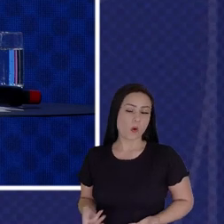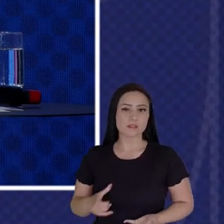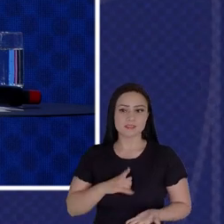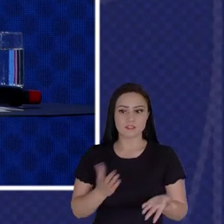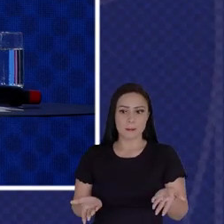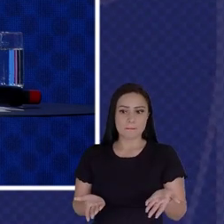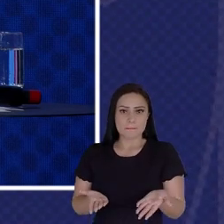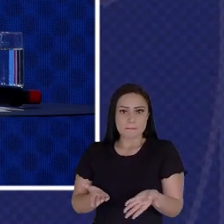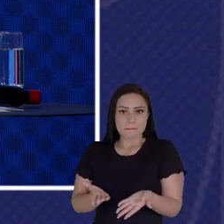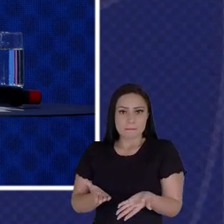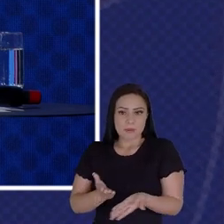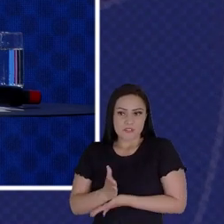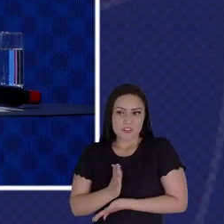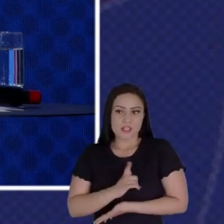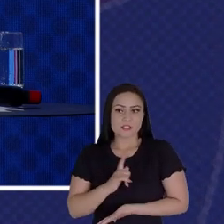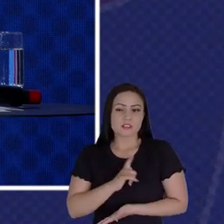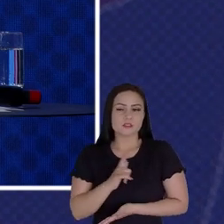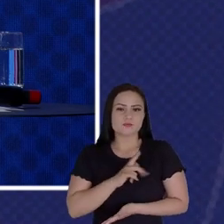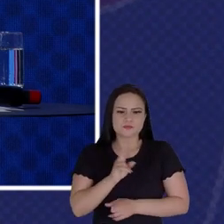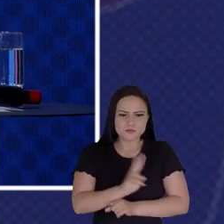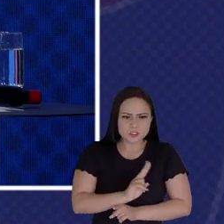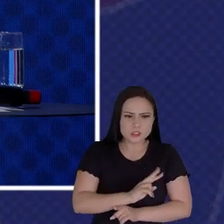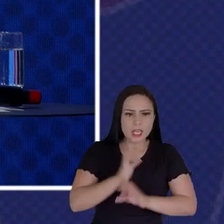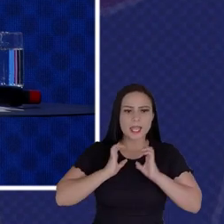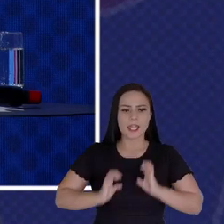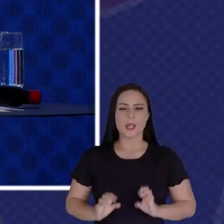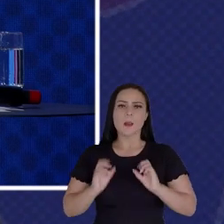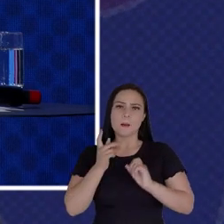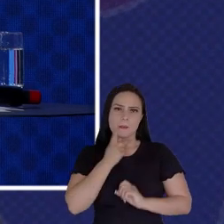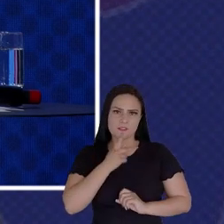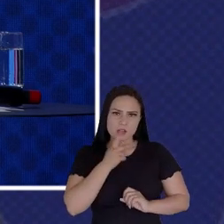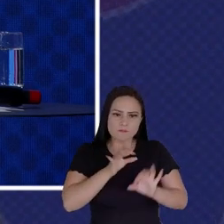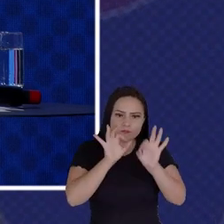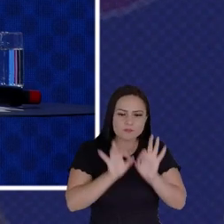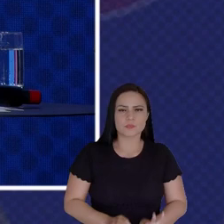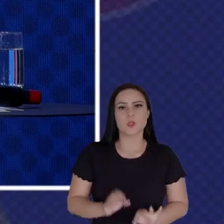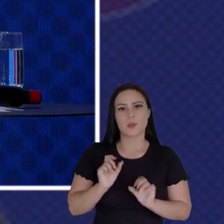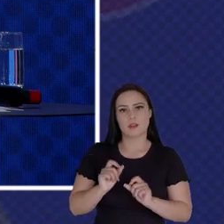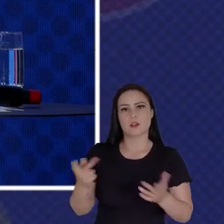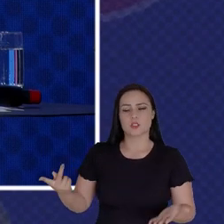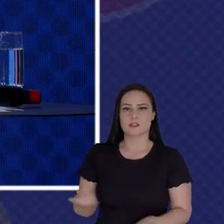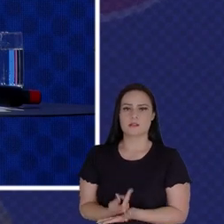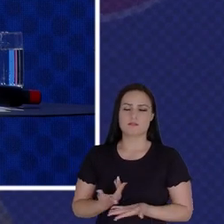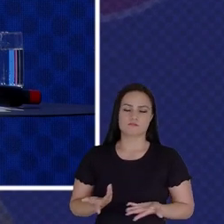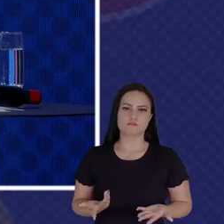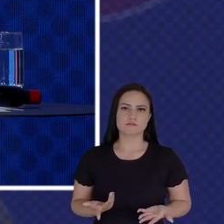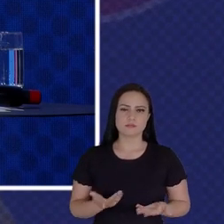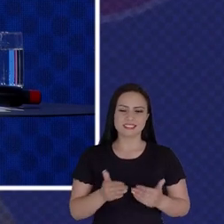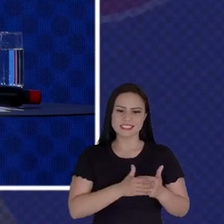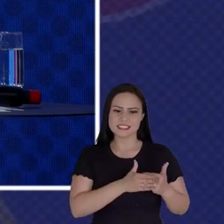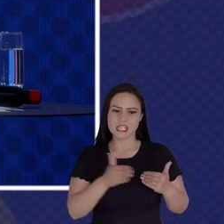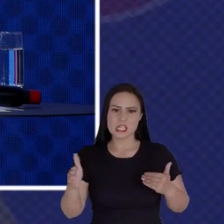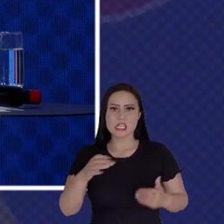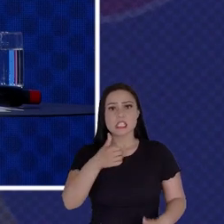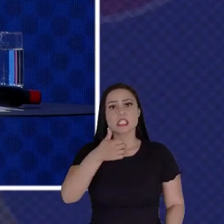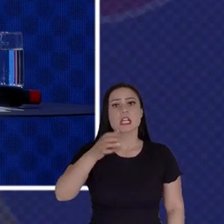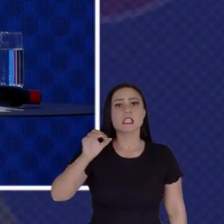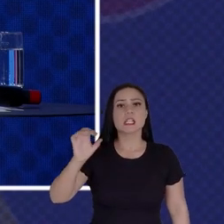Of Ethical Review And So On I Can Tell You With Absolute Certain What Will Happen Which Is That 100% Of The Control Group Will Die